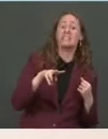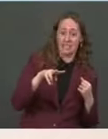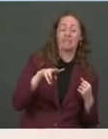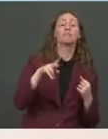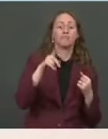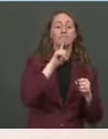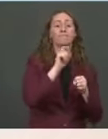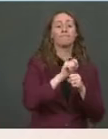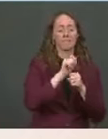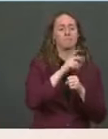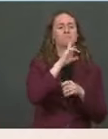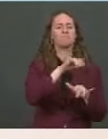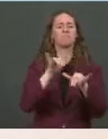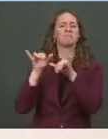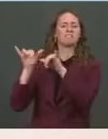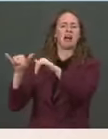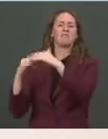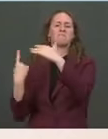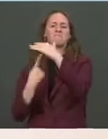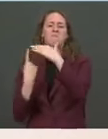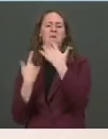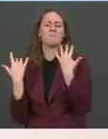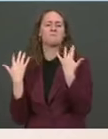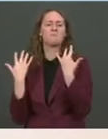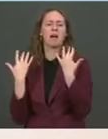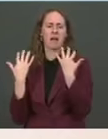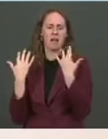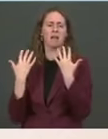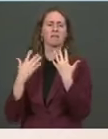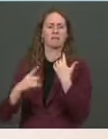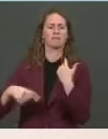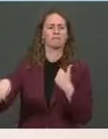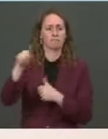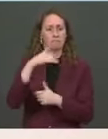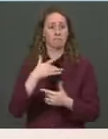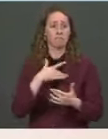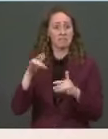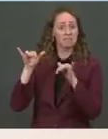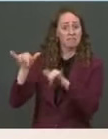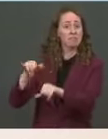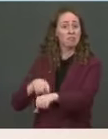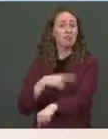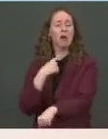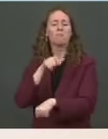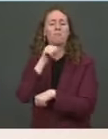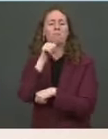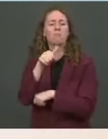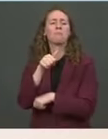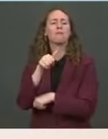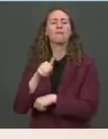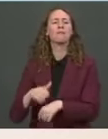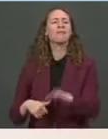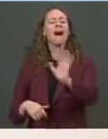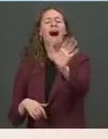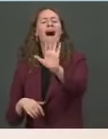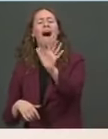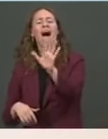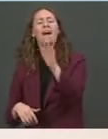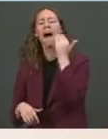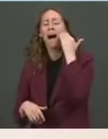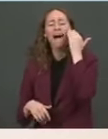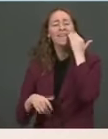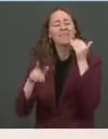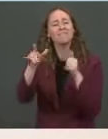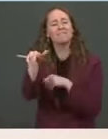That is our process. They're not intending to stay here for a lengthy period of time. I don't think it's the same thing. It's not the same thing. These are individuals,